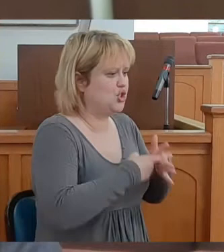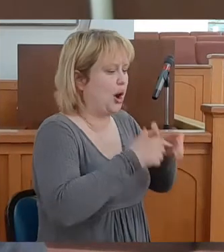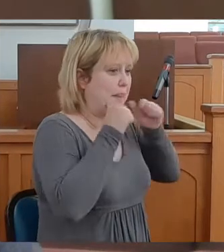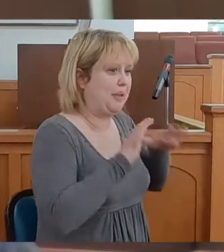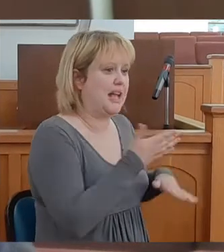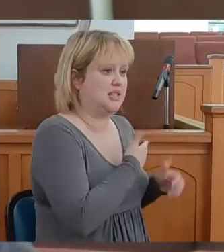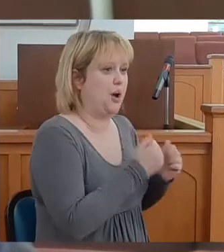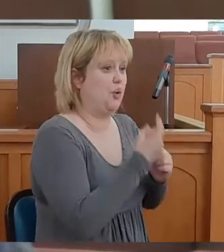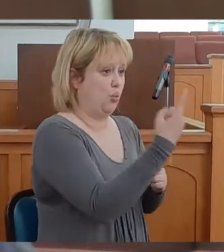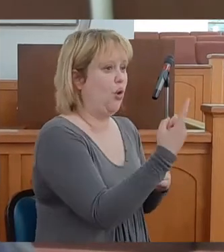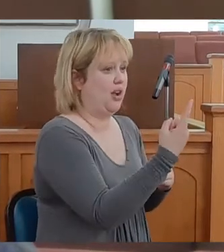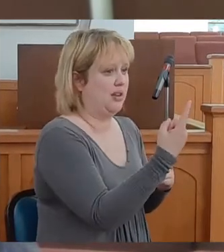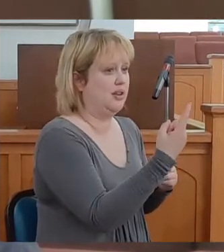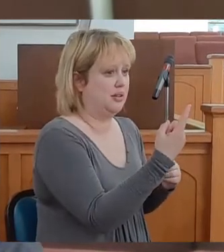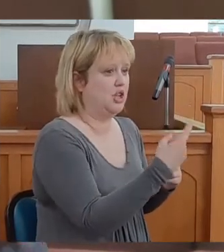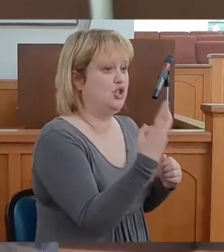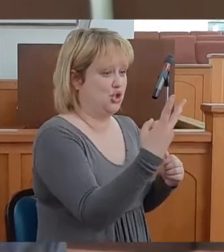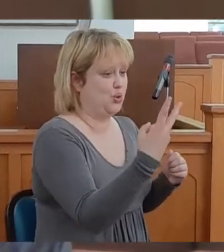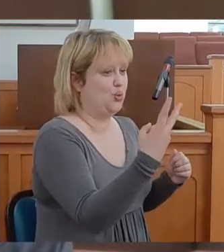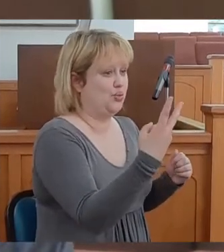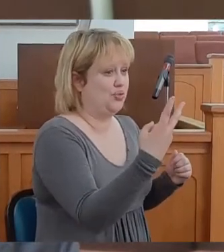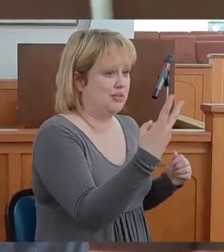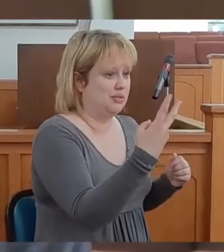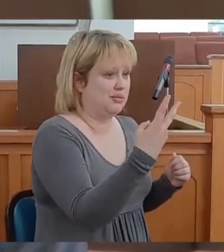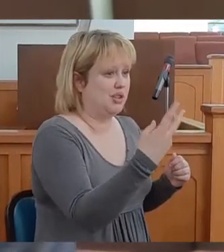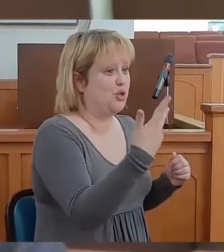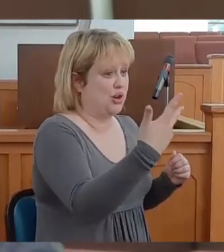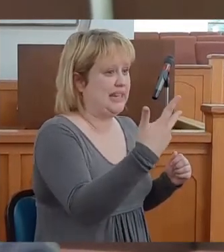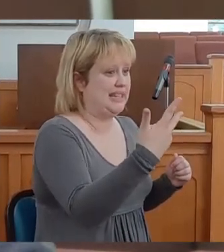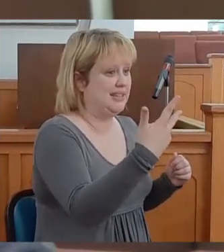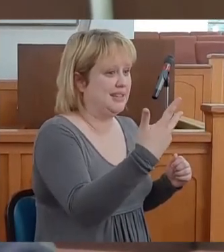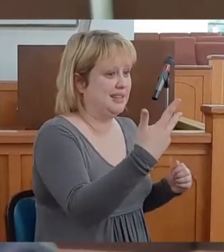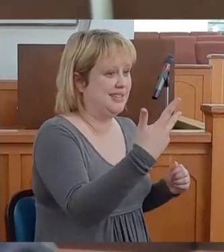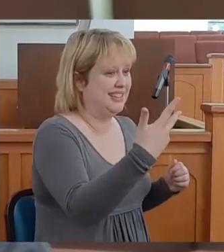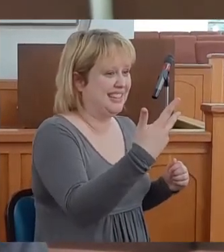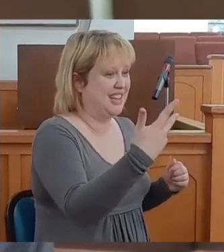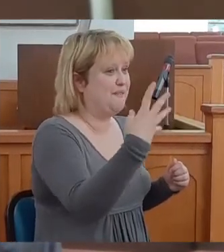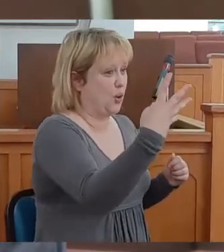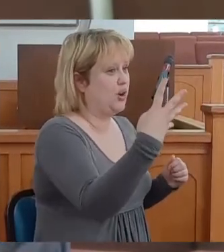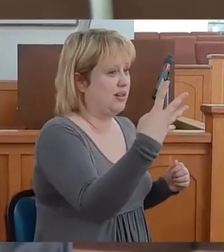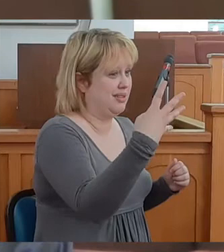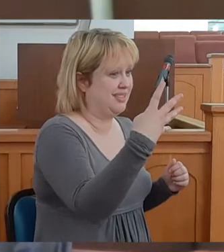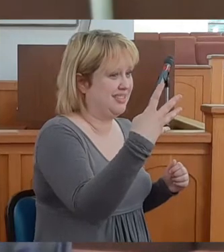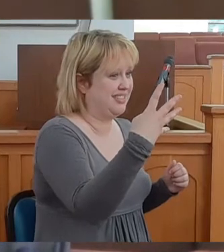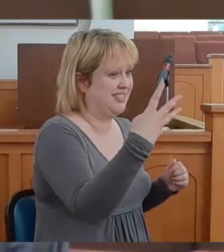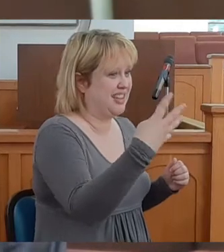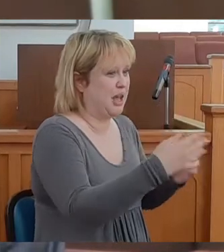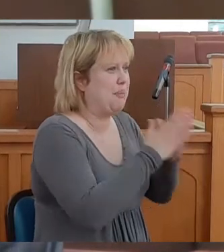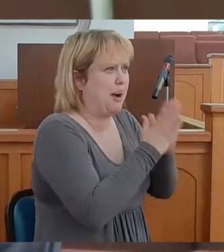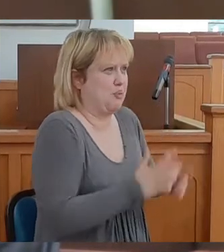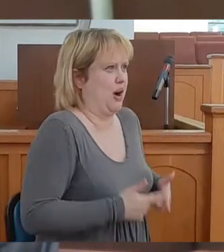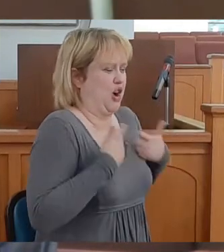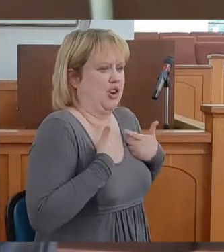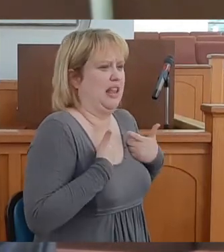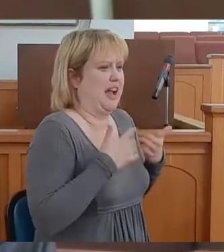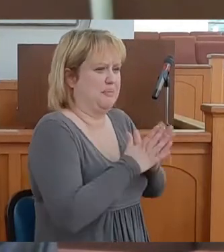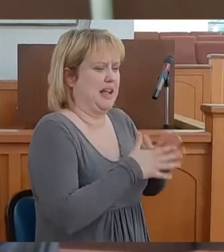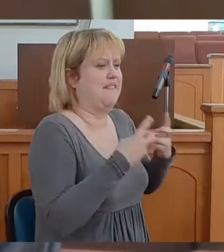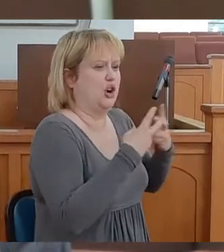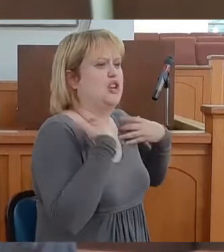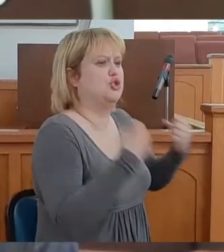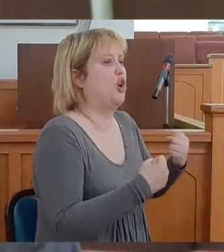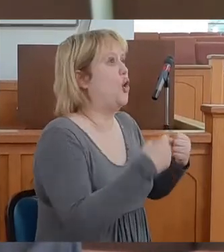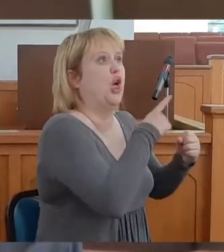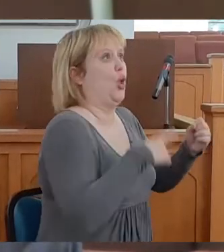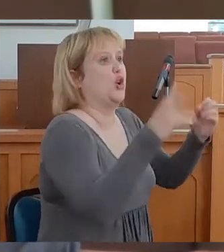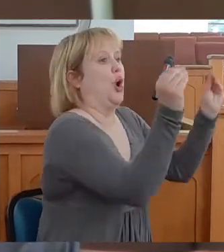to bless us with one, two, three, four. My prayer life got very strong. Lord,